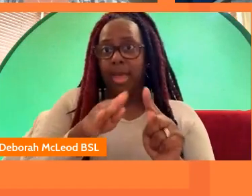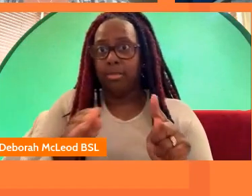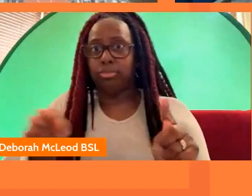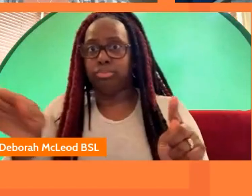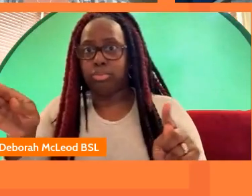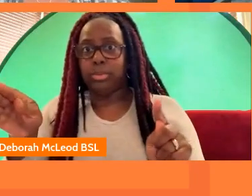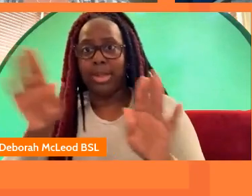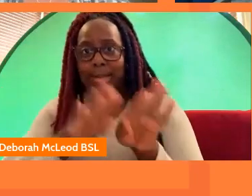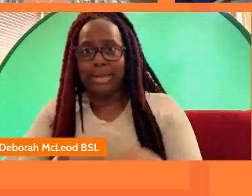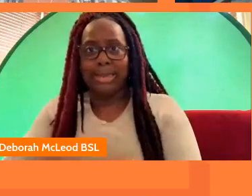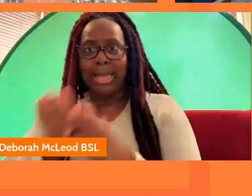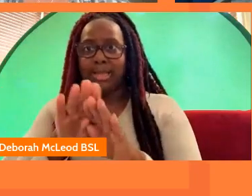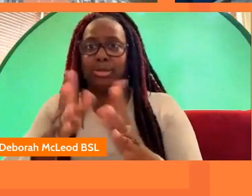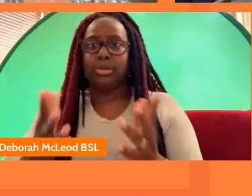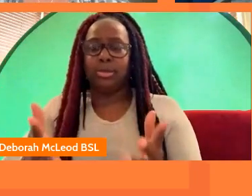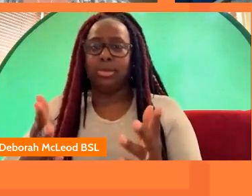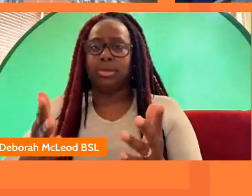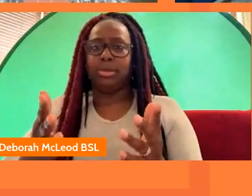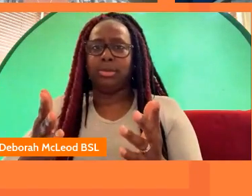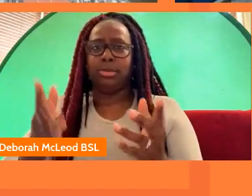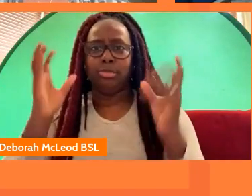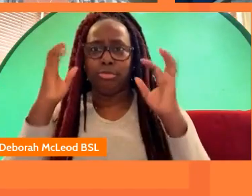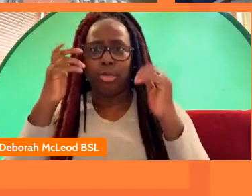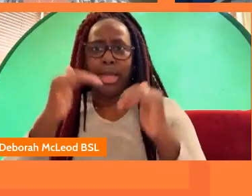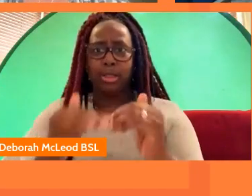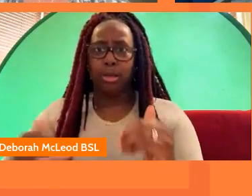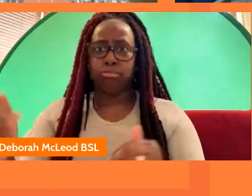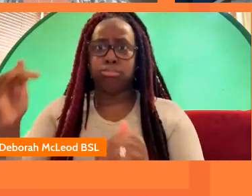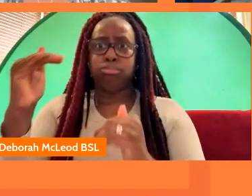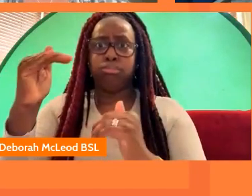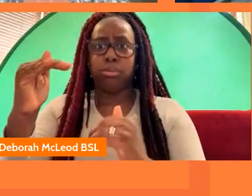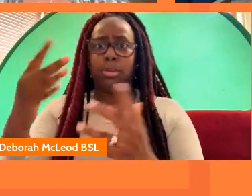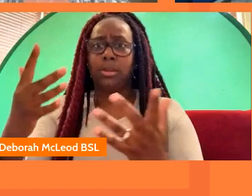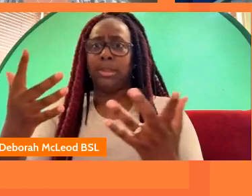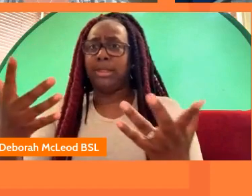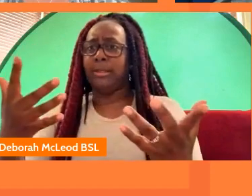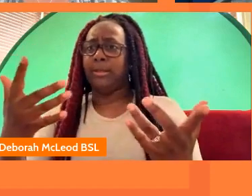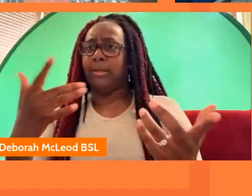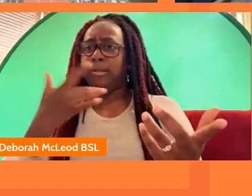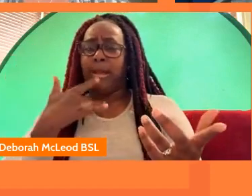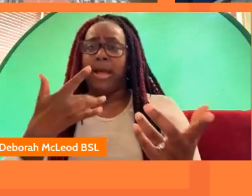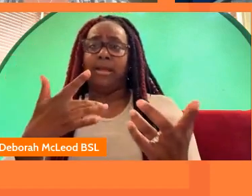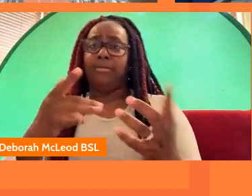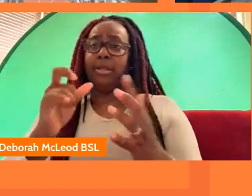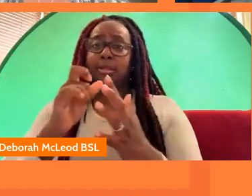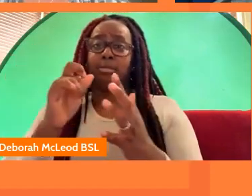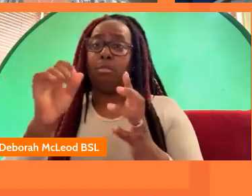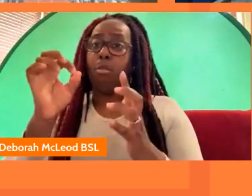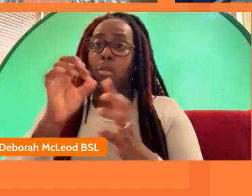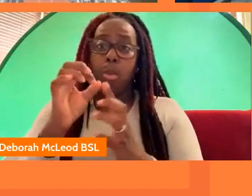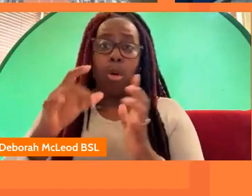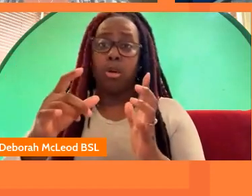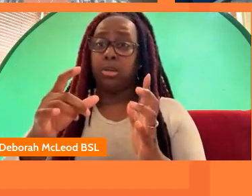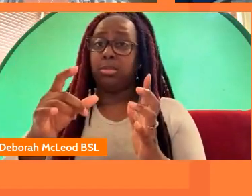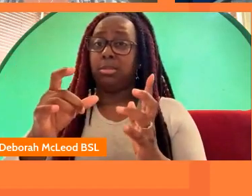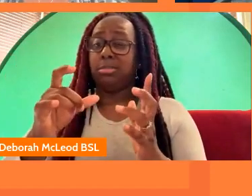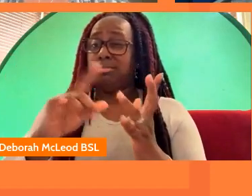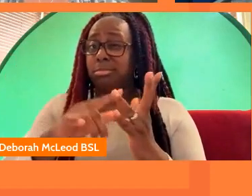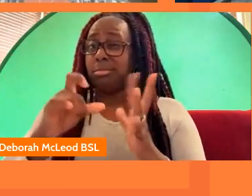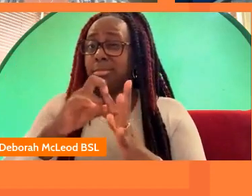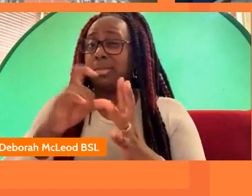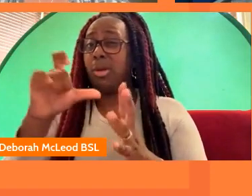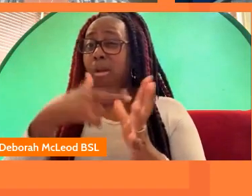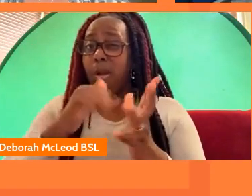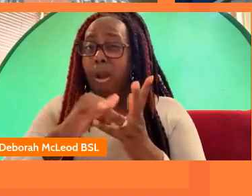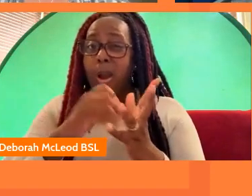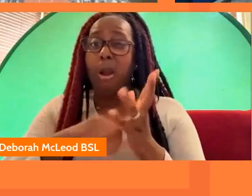is still a big step because of the limitation of whether it's you know podcasts um that are invested in or